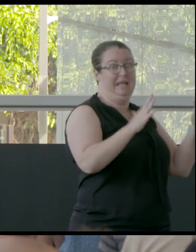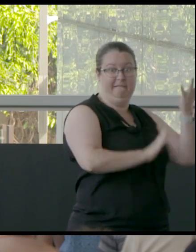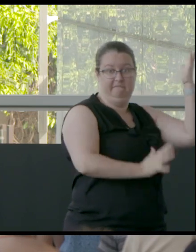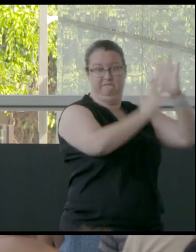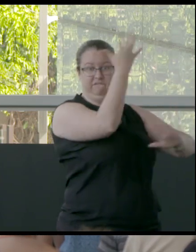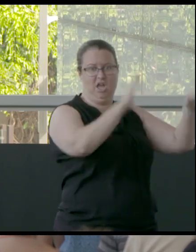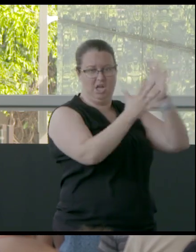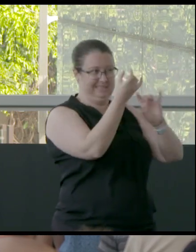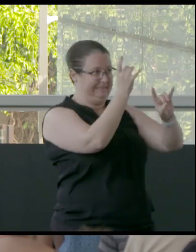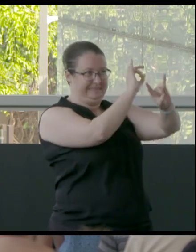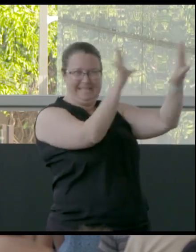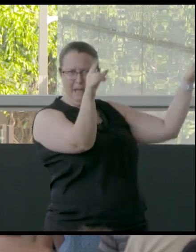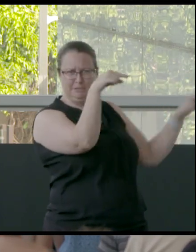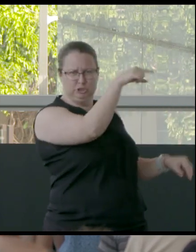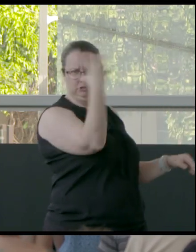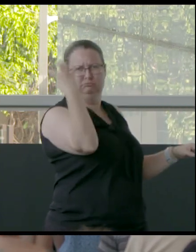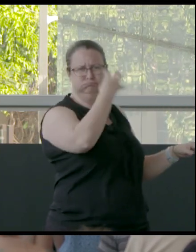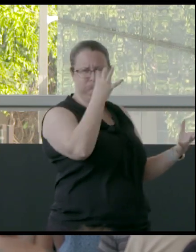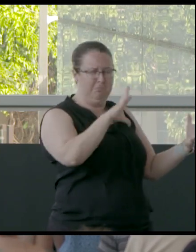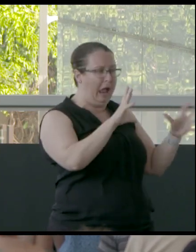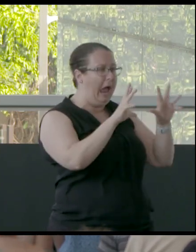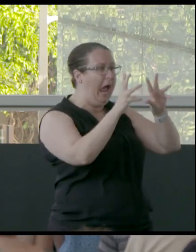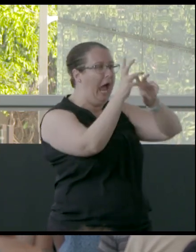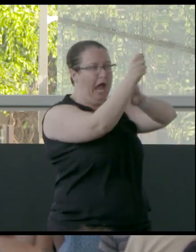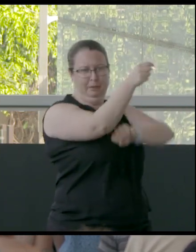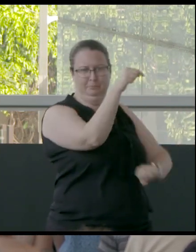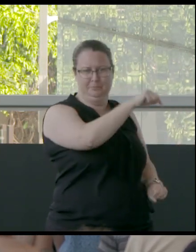very damaging, big bushfires that merge,